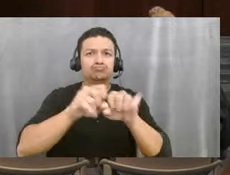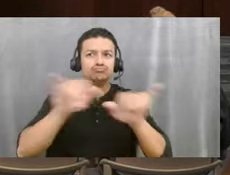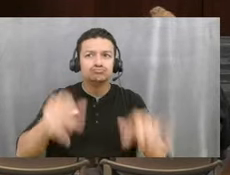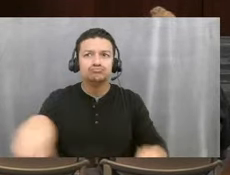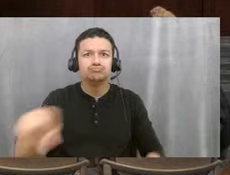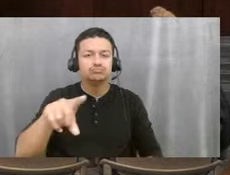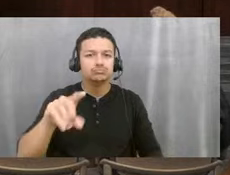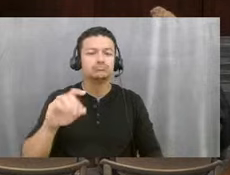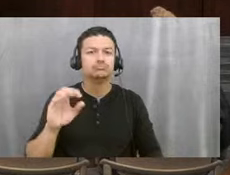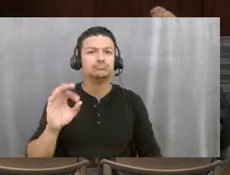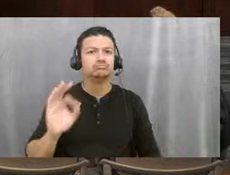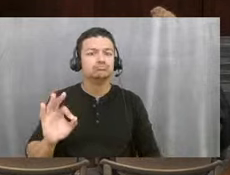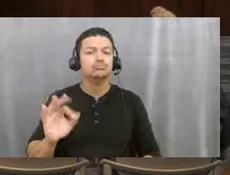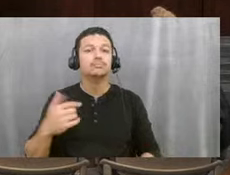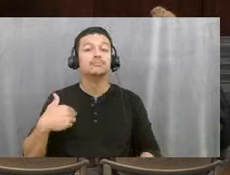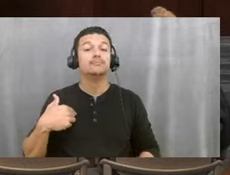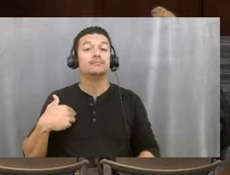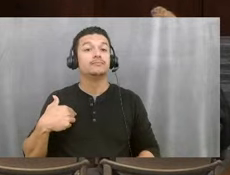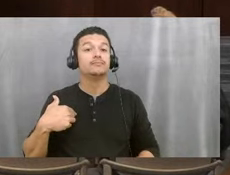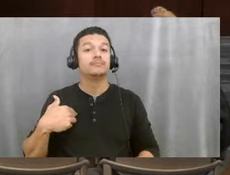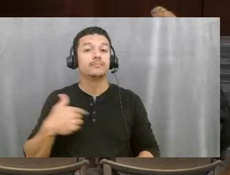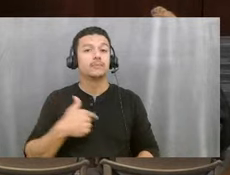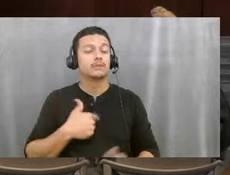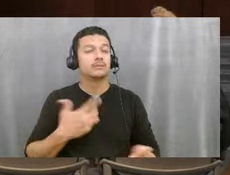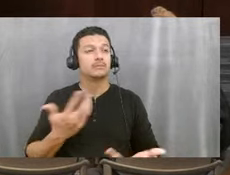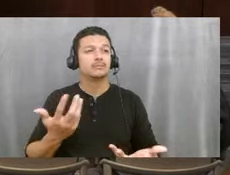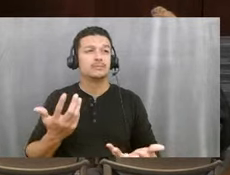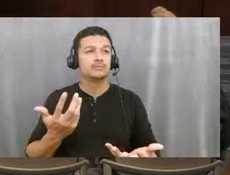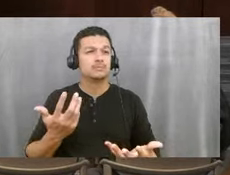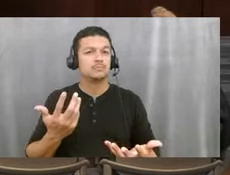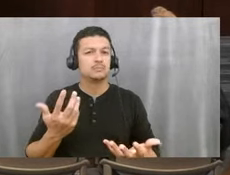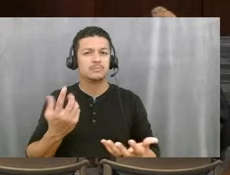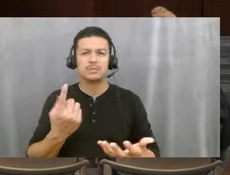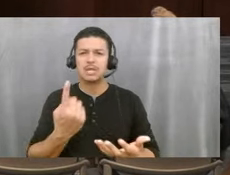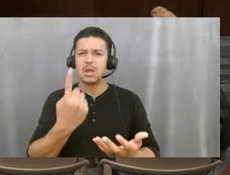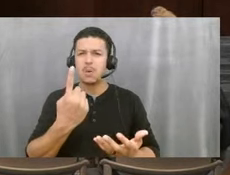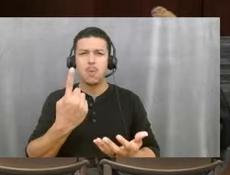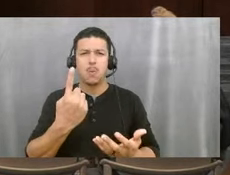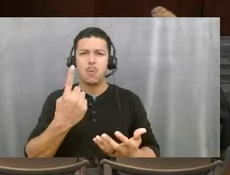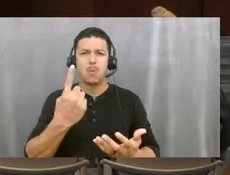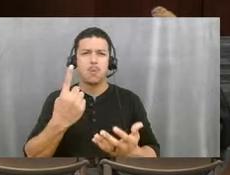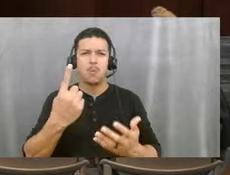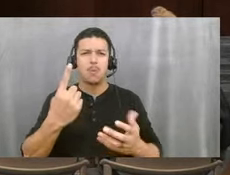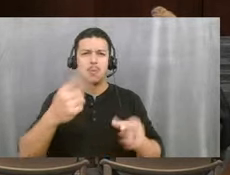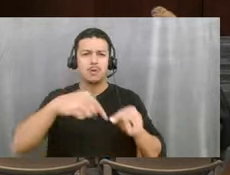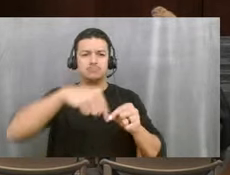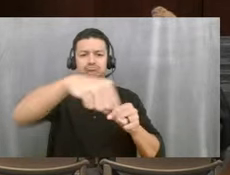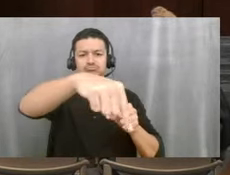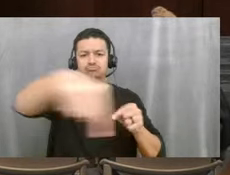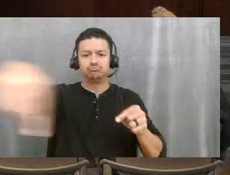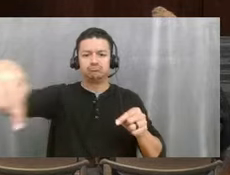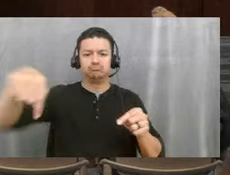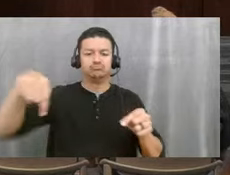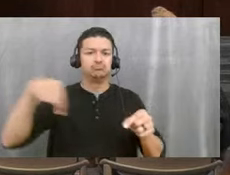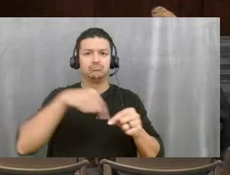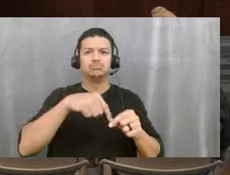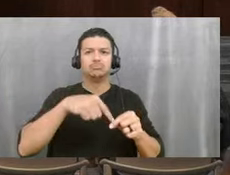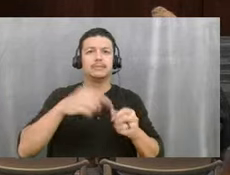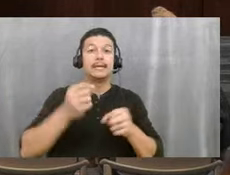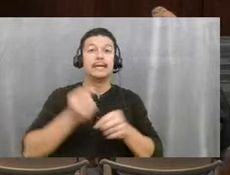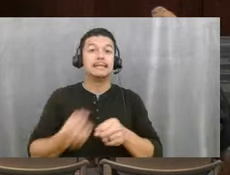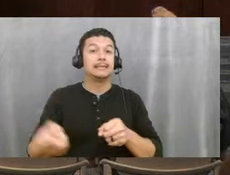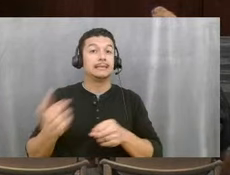We only went around one huge block. Next year, I think I'd like to recommend that we